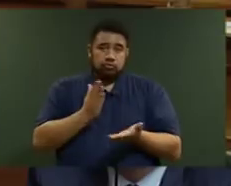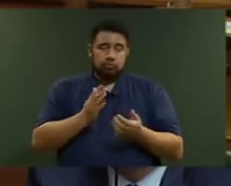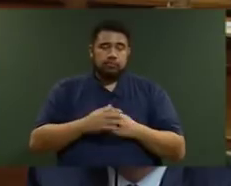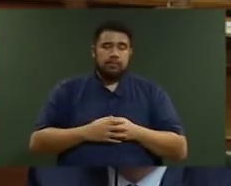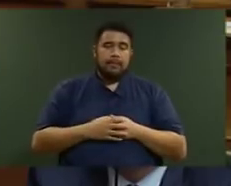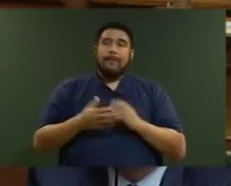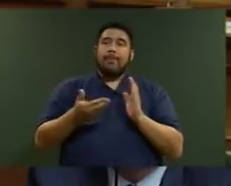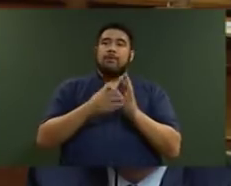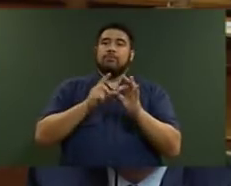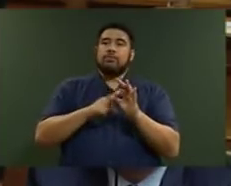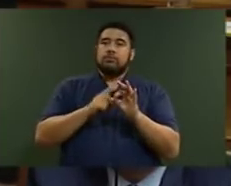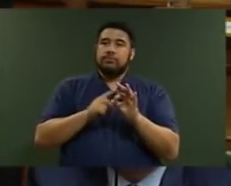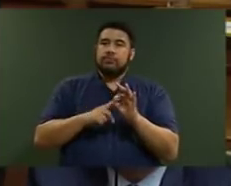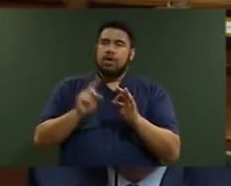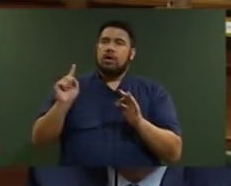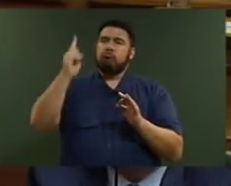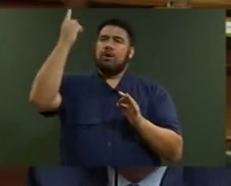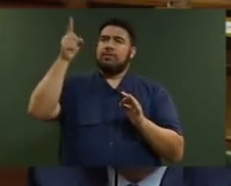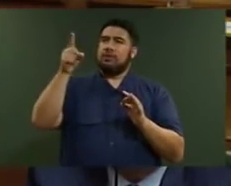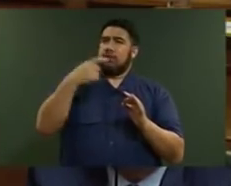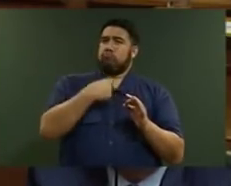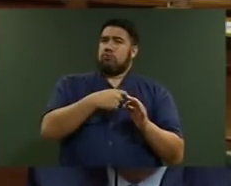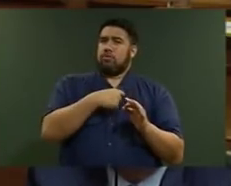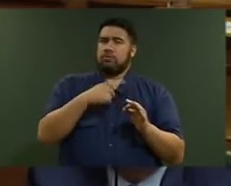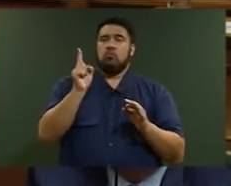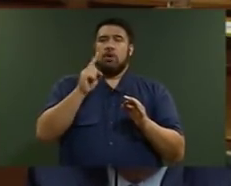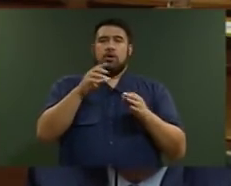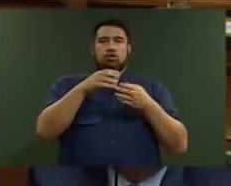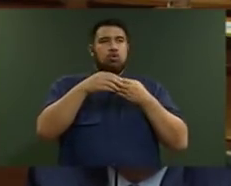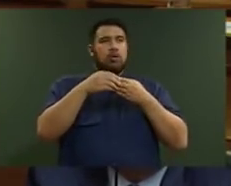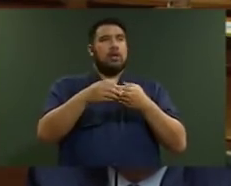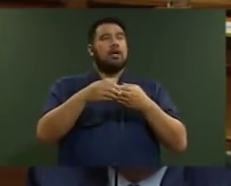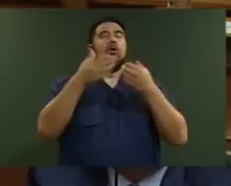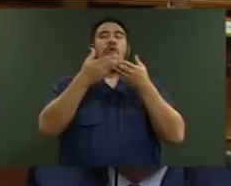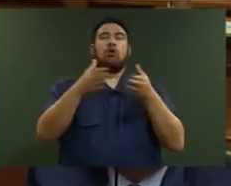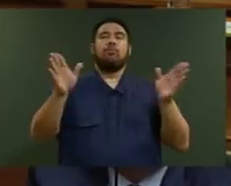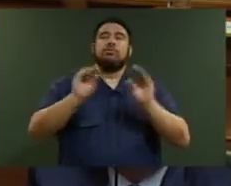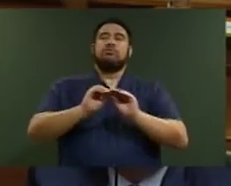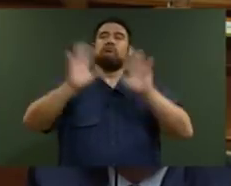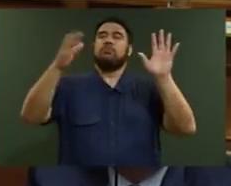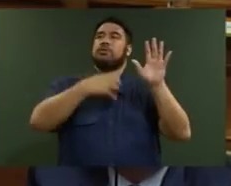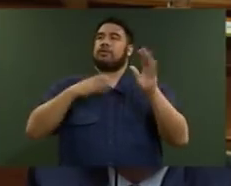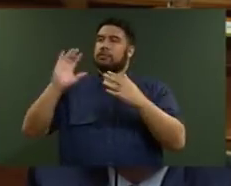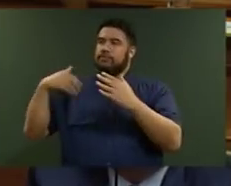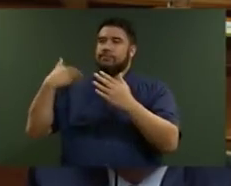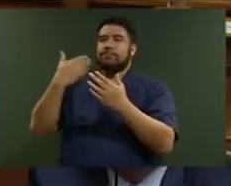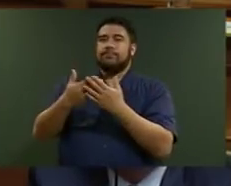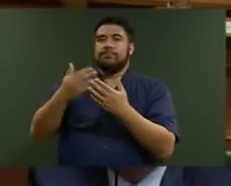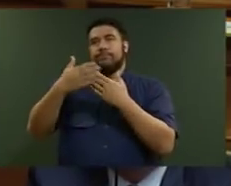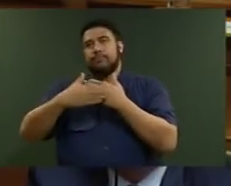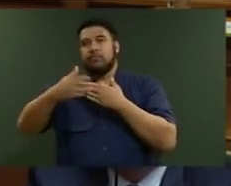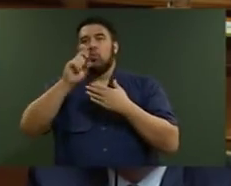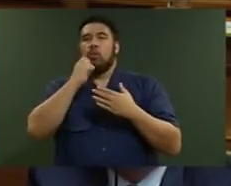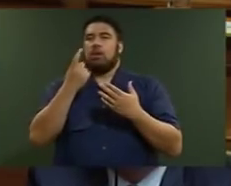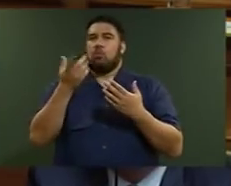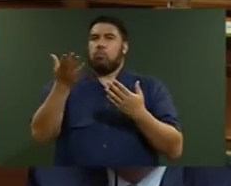Supplementary, does he think that the Prime Minister's promise to lead the most open and transparent Government applies to him